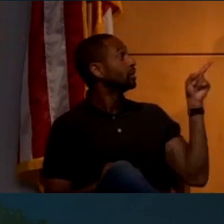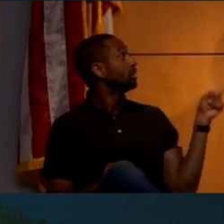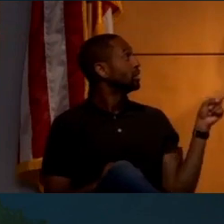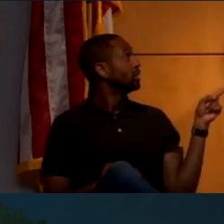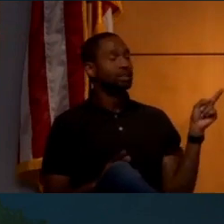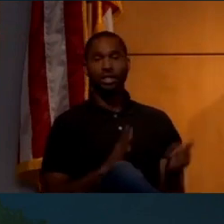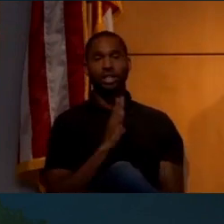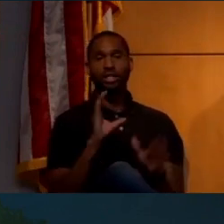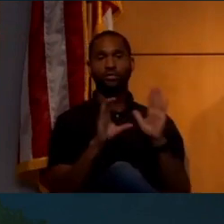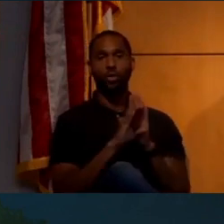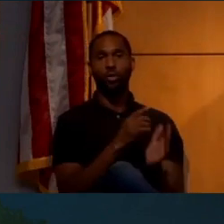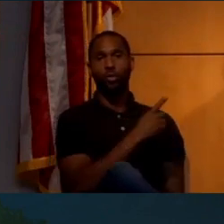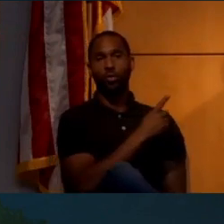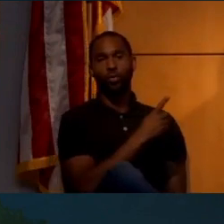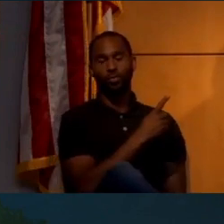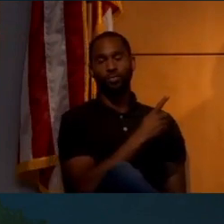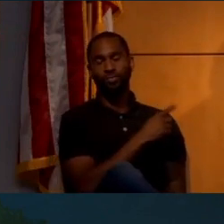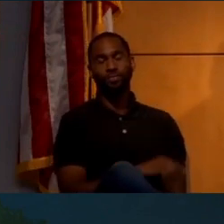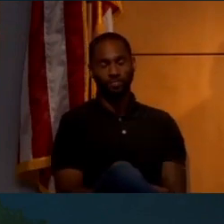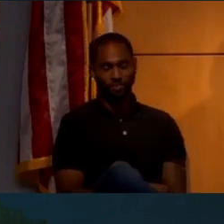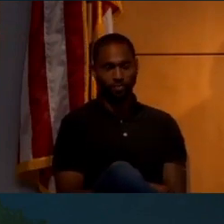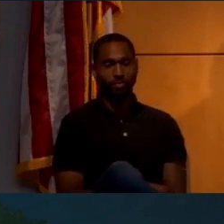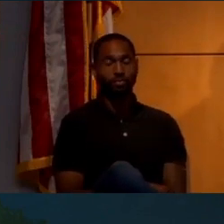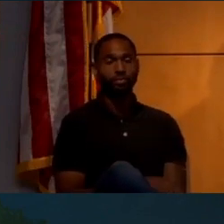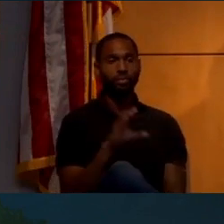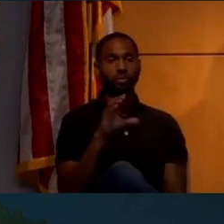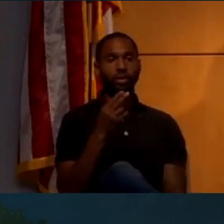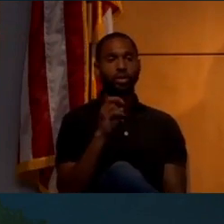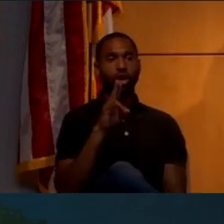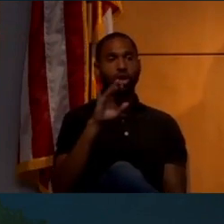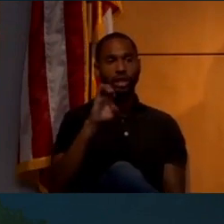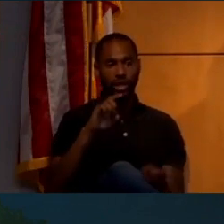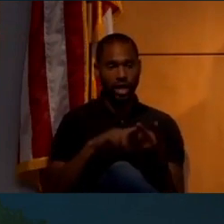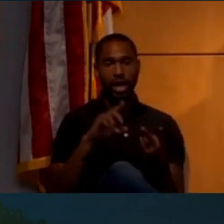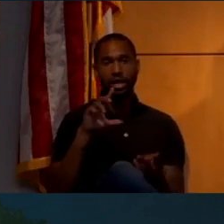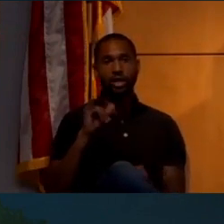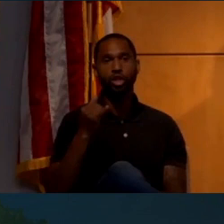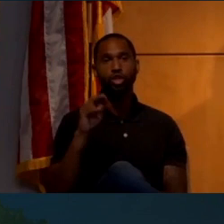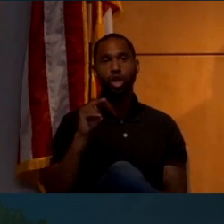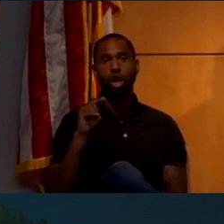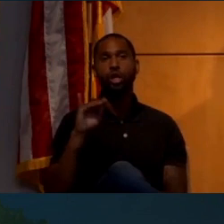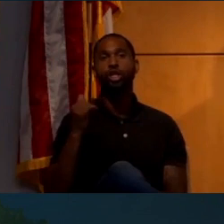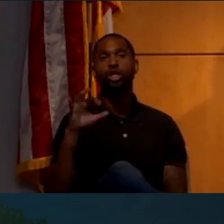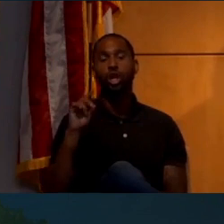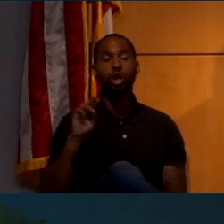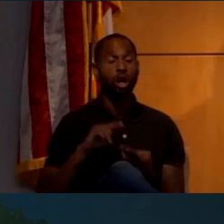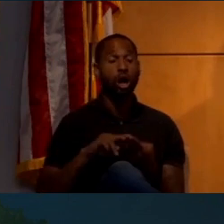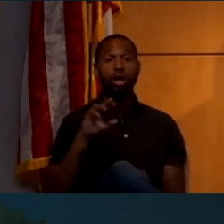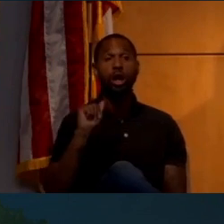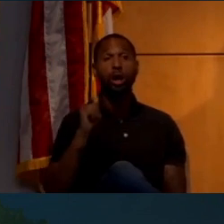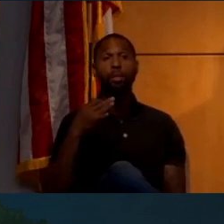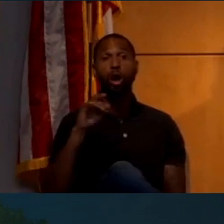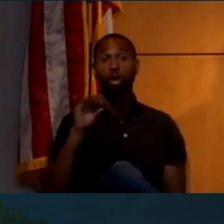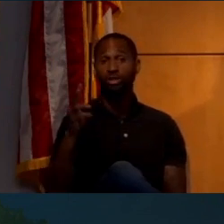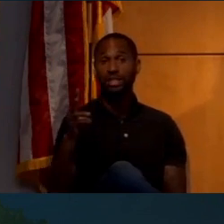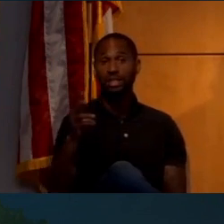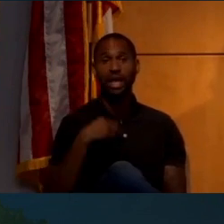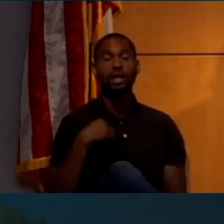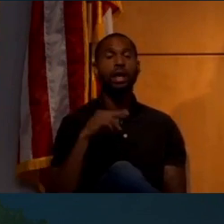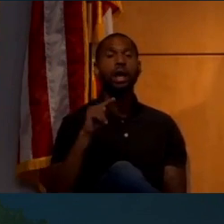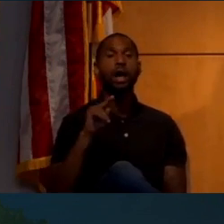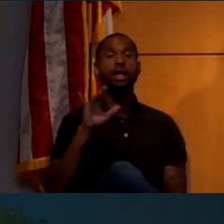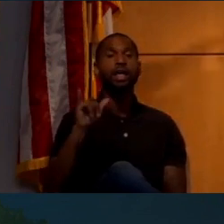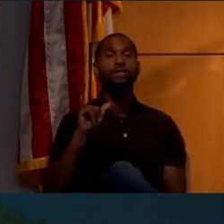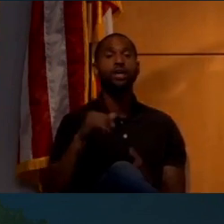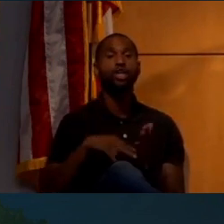classic photograph of Charlie Duke and John Young on the moon in Apollo 16. And they did a Navy jump